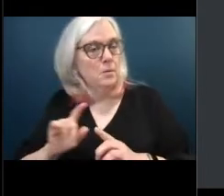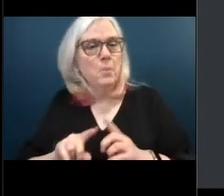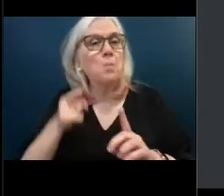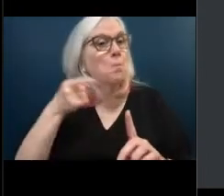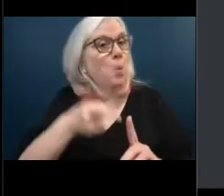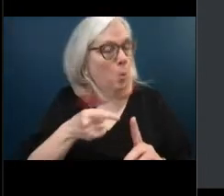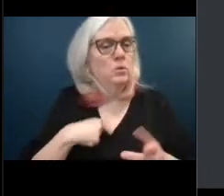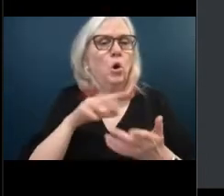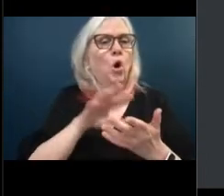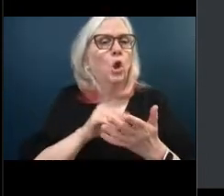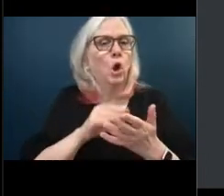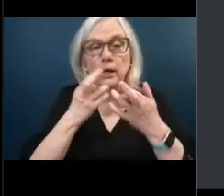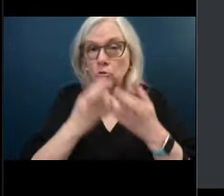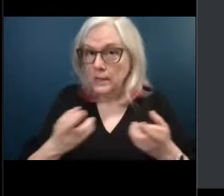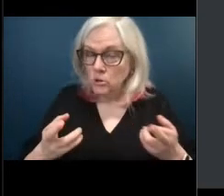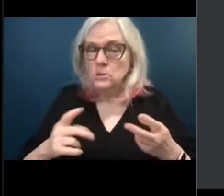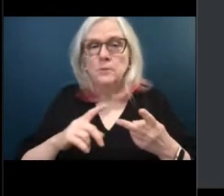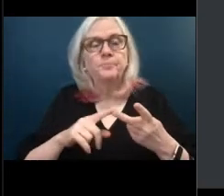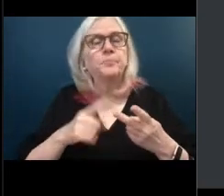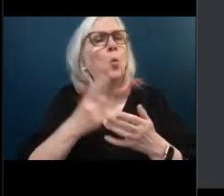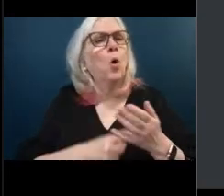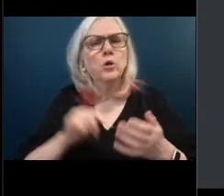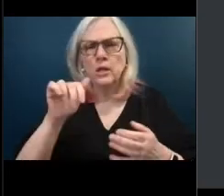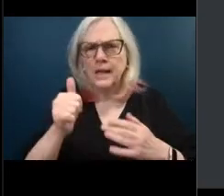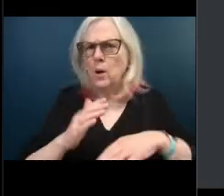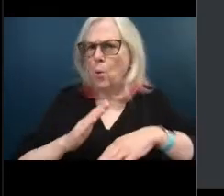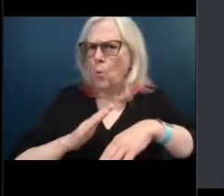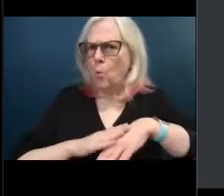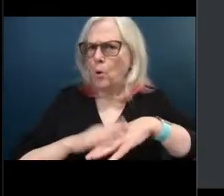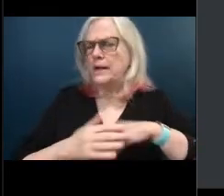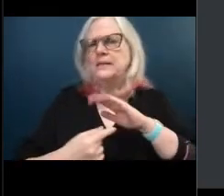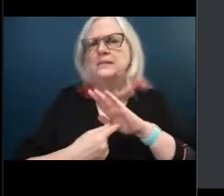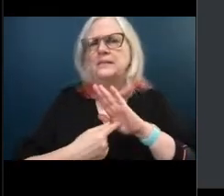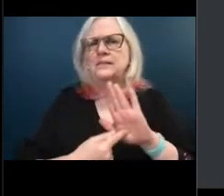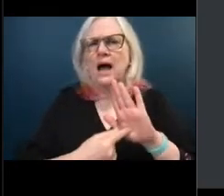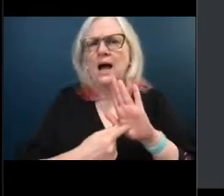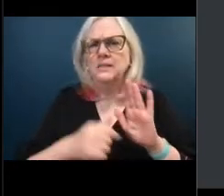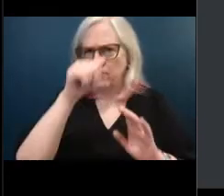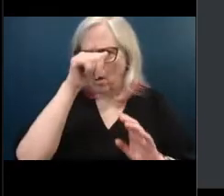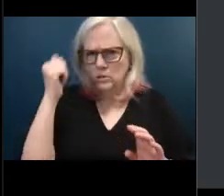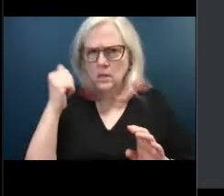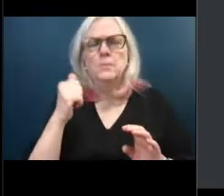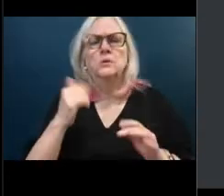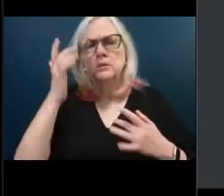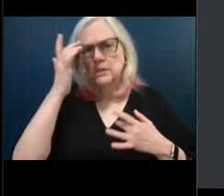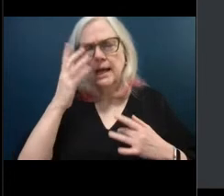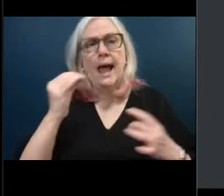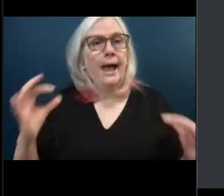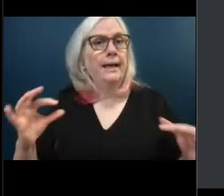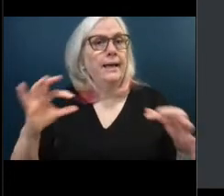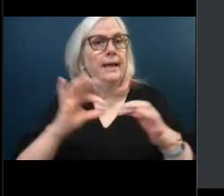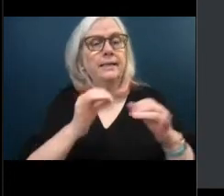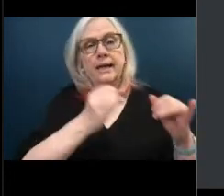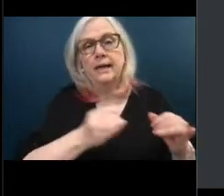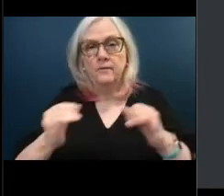resources, learning what are the 10 warning signs of Alzheimer's disease, and also connecting individuals with what